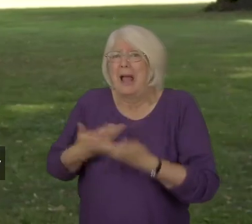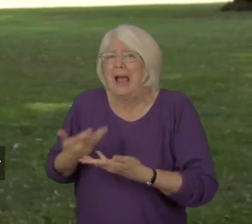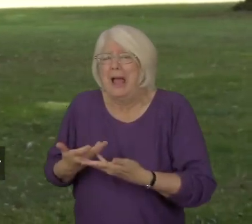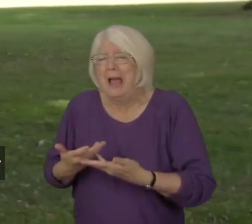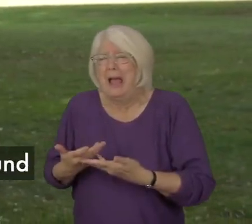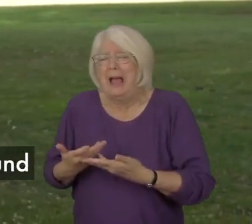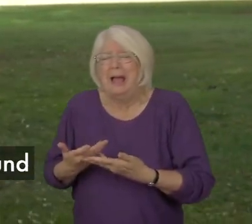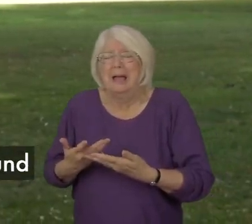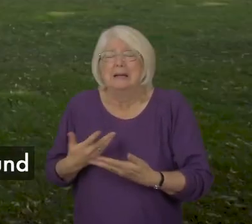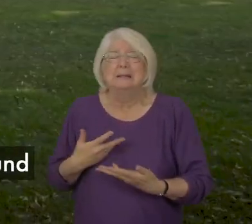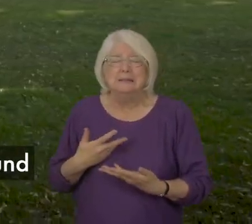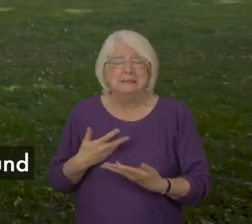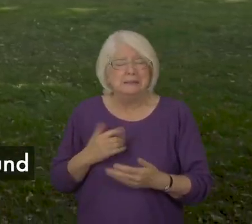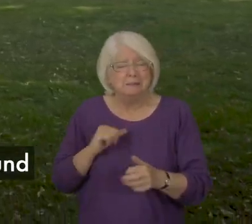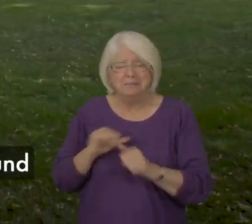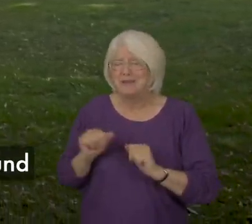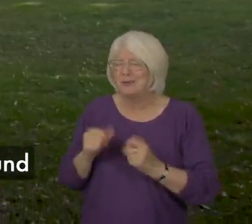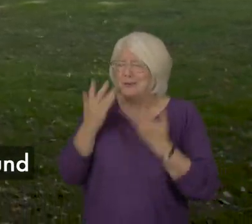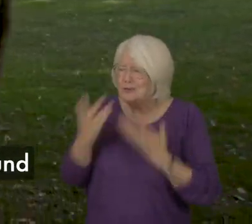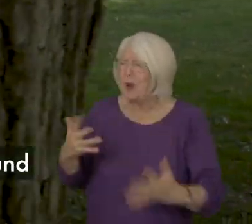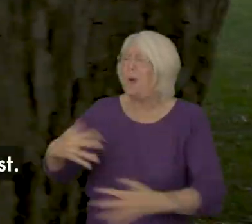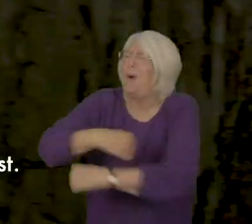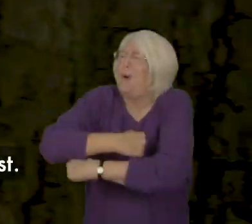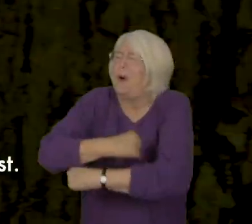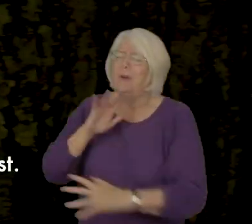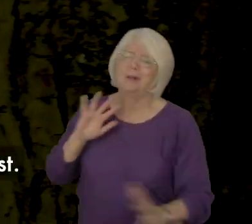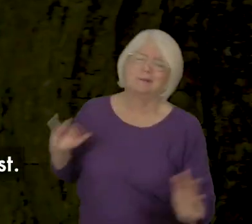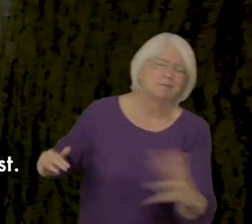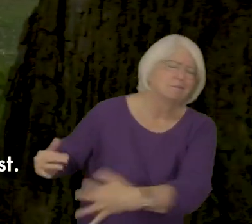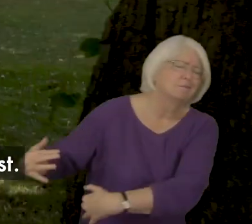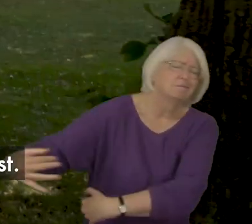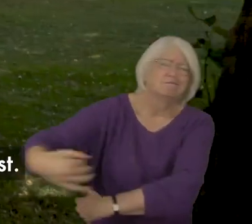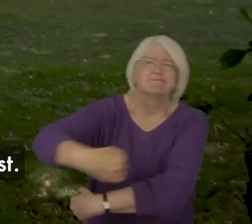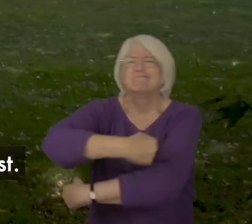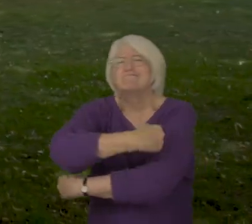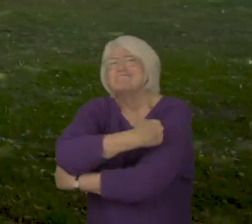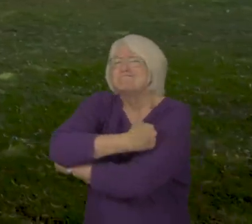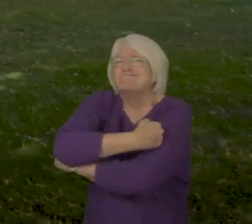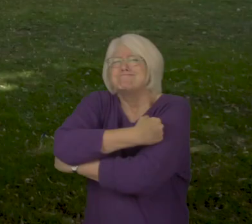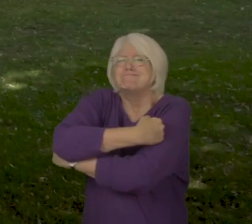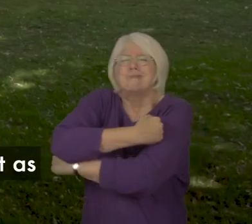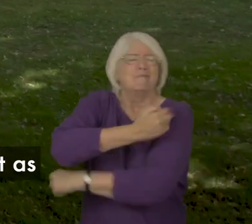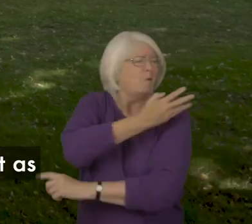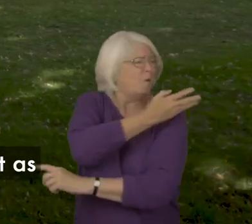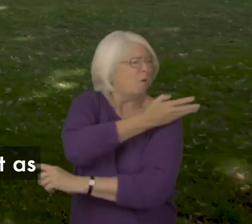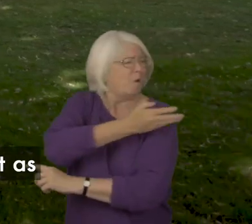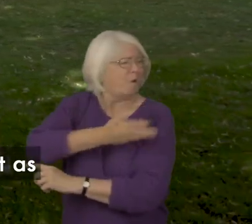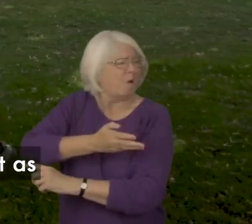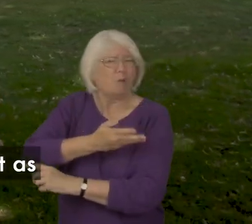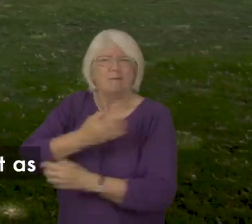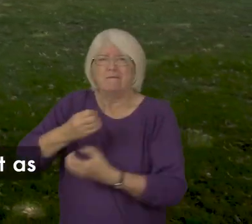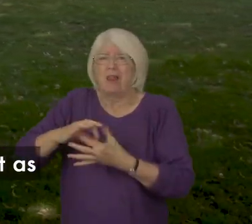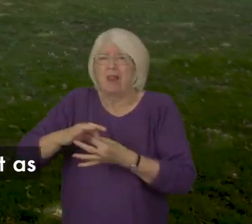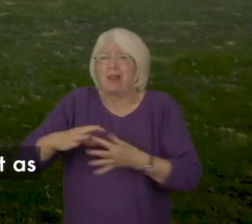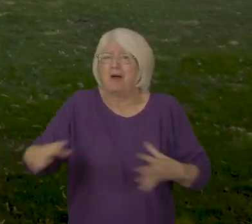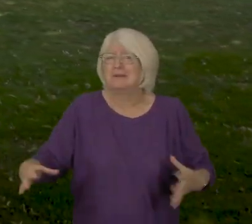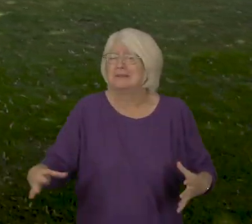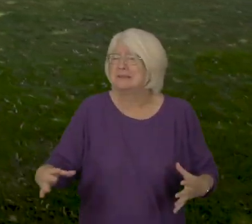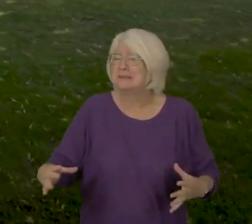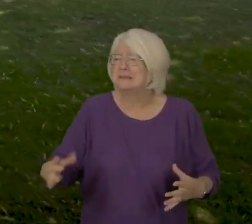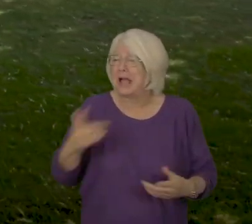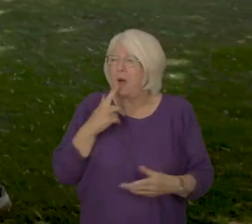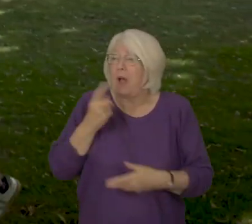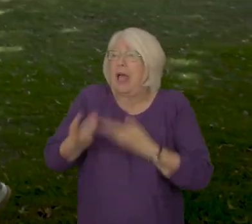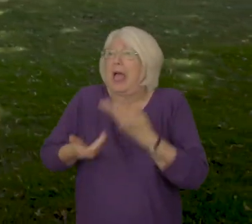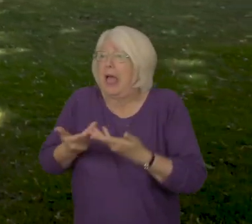some things are better shown. I will wrap my arms around you for the seconds we have lost. Our words will find a way to wait as we